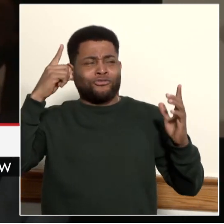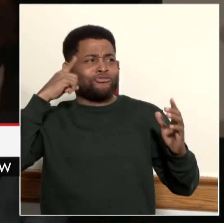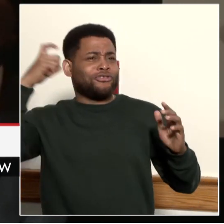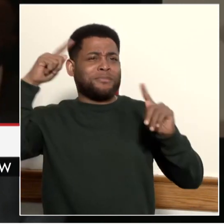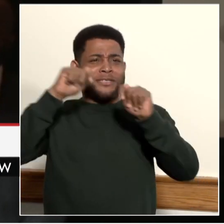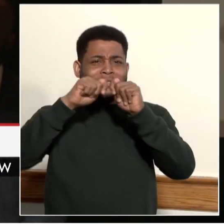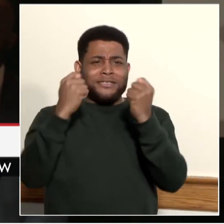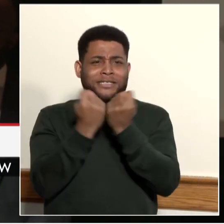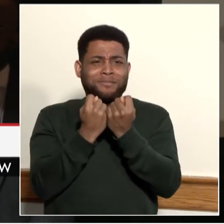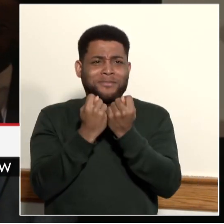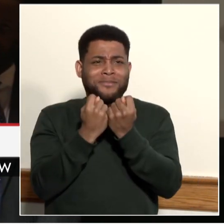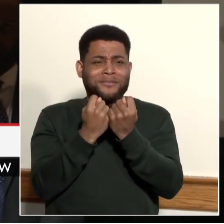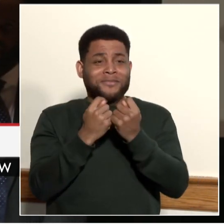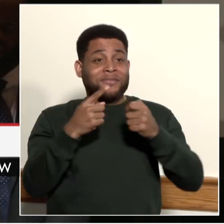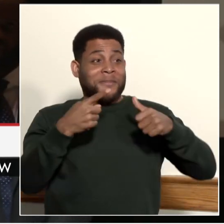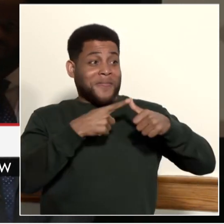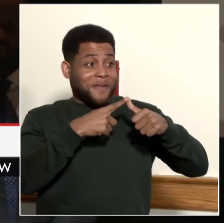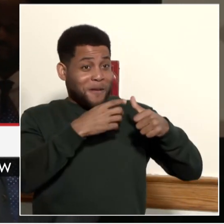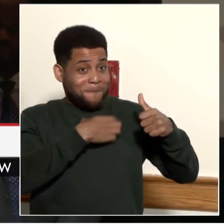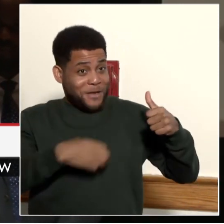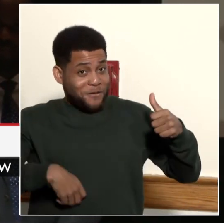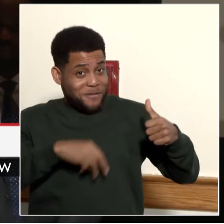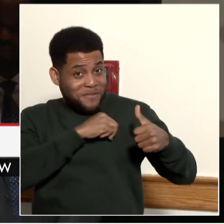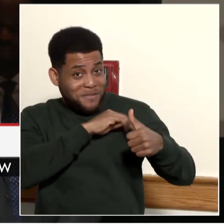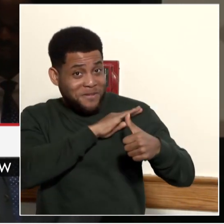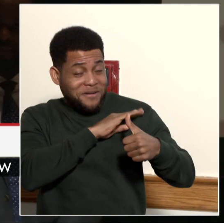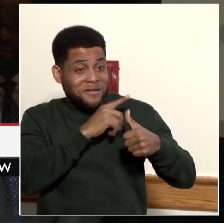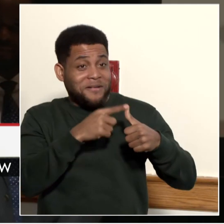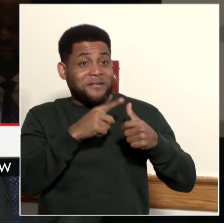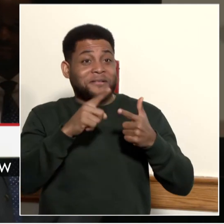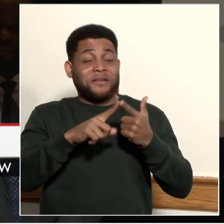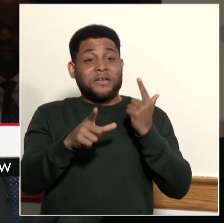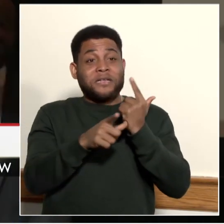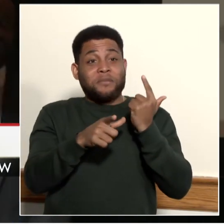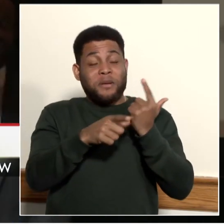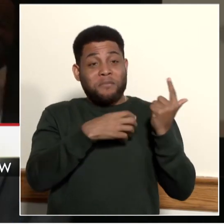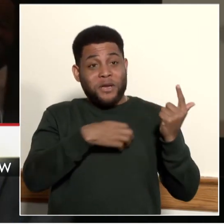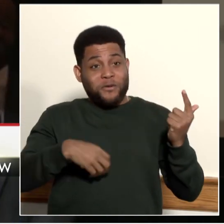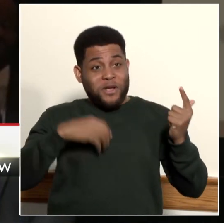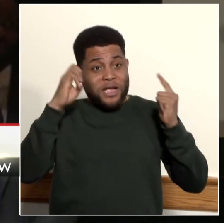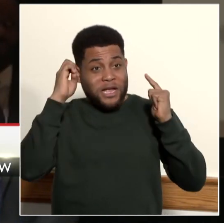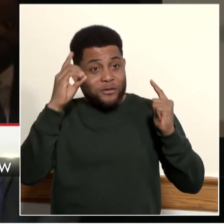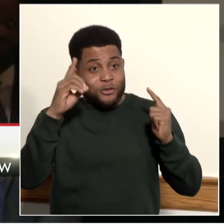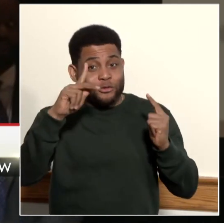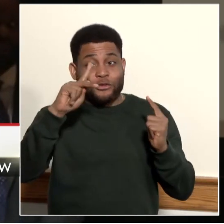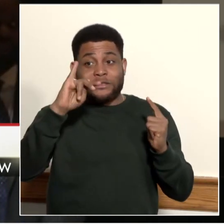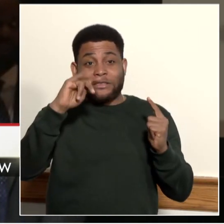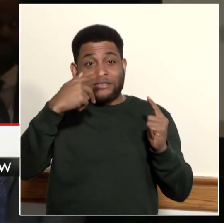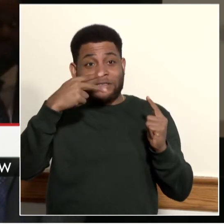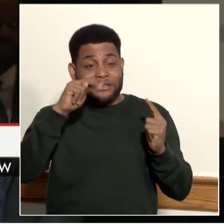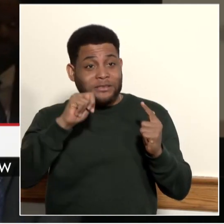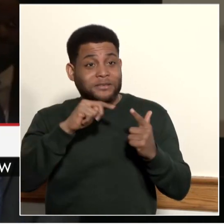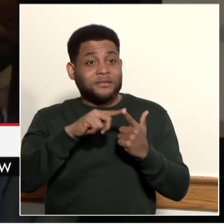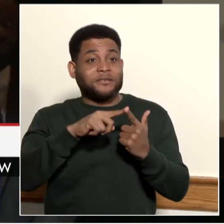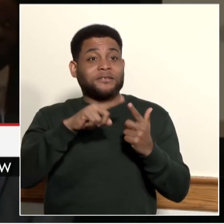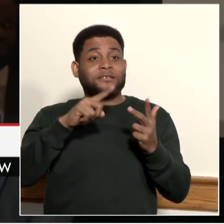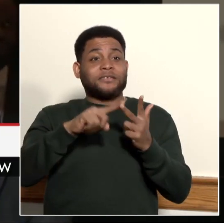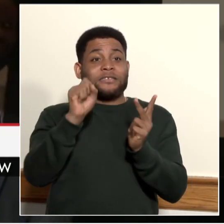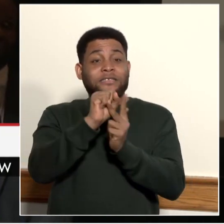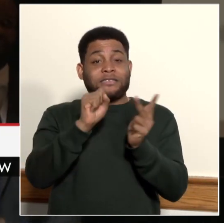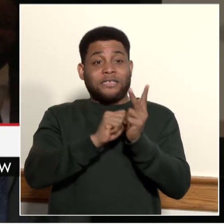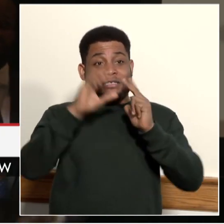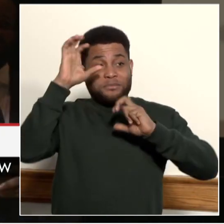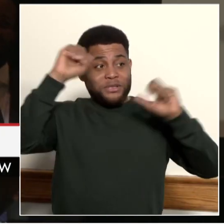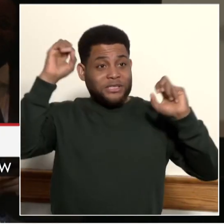but as you heard today, fortunate to be joined by the Deputy Mayor of Education, Paul Kine, and the State Superintendent of Education, Dr. Christina Grant.